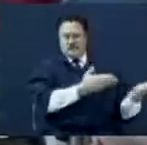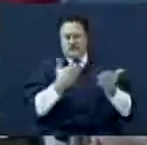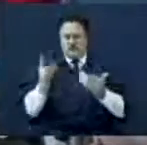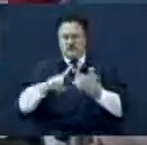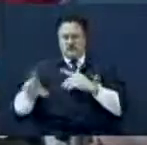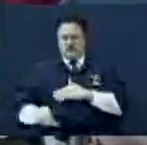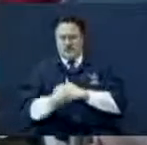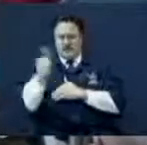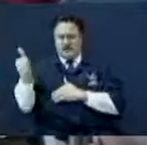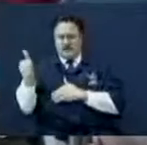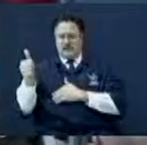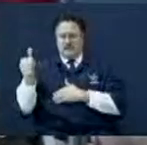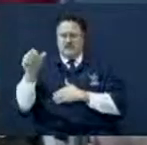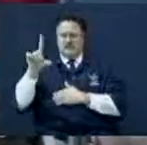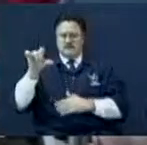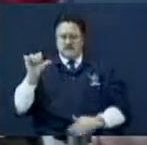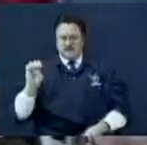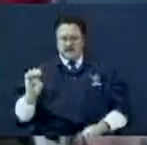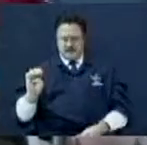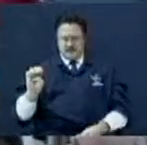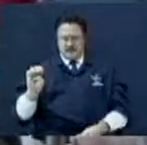them to go to the other side. Amen.